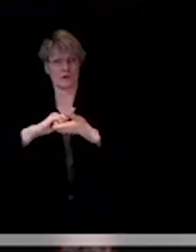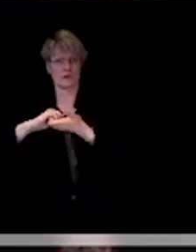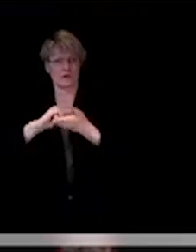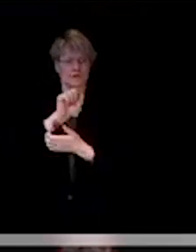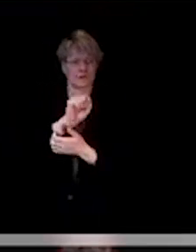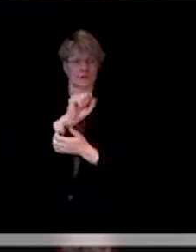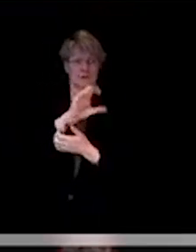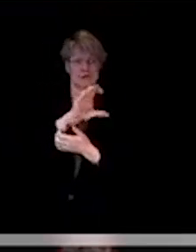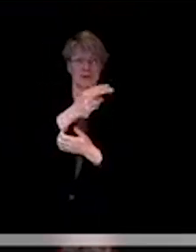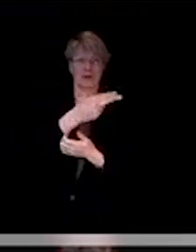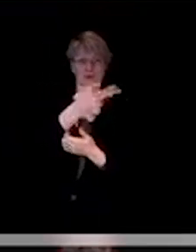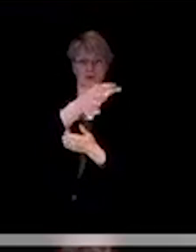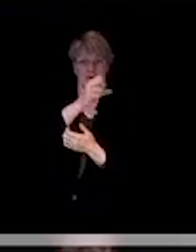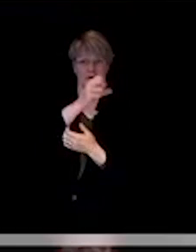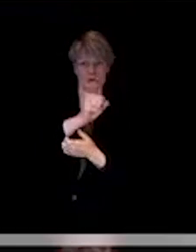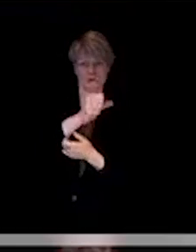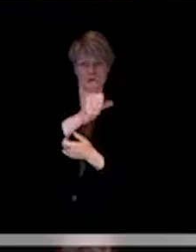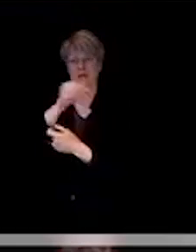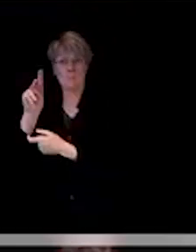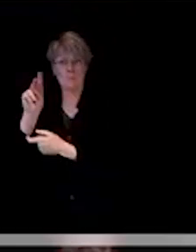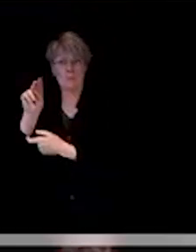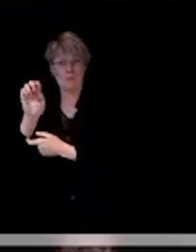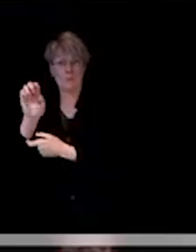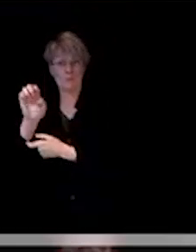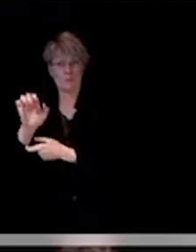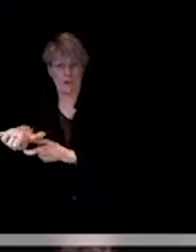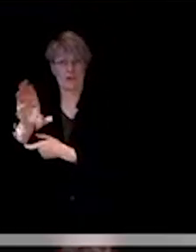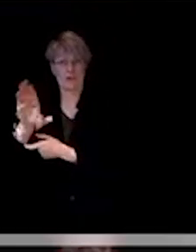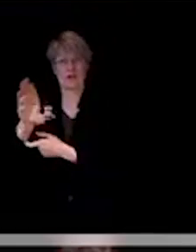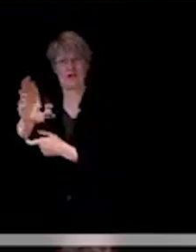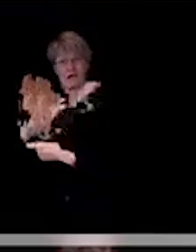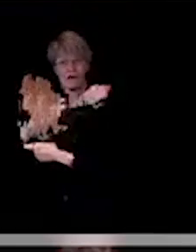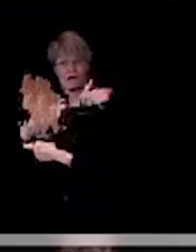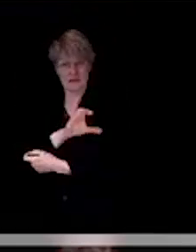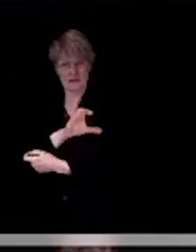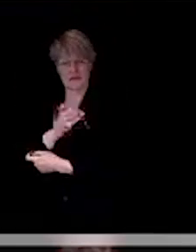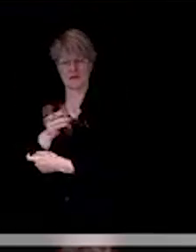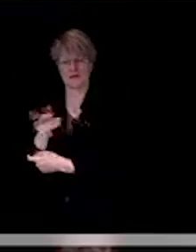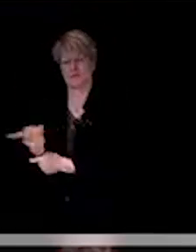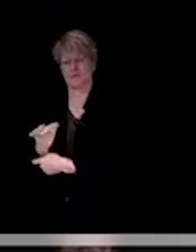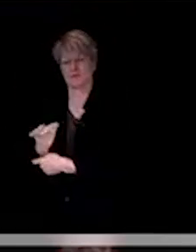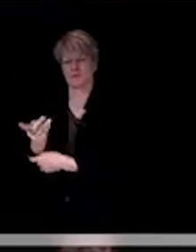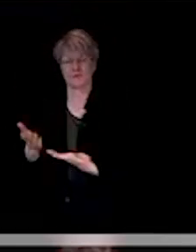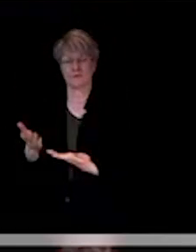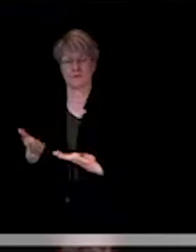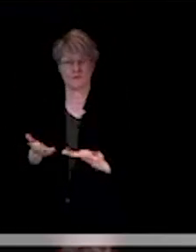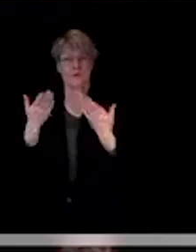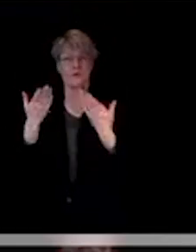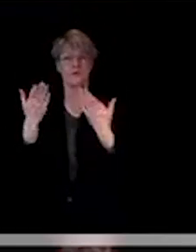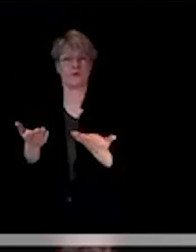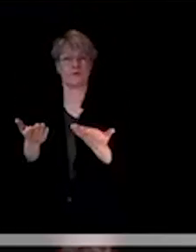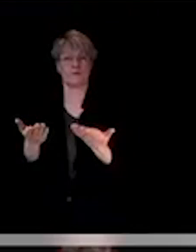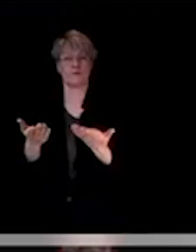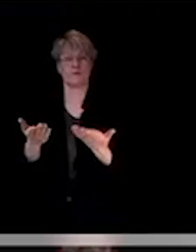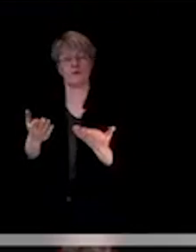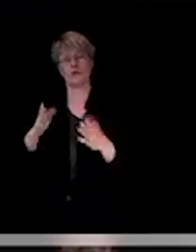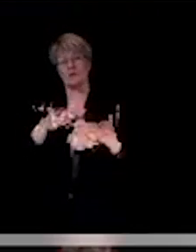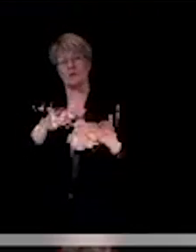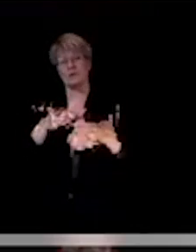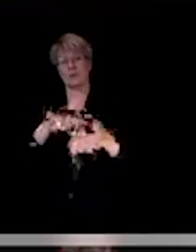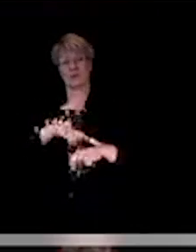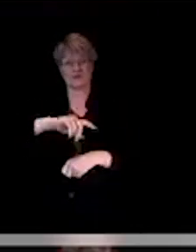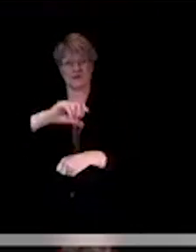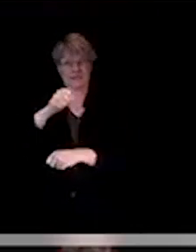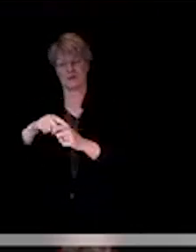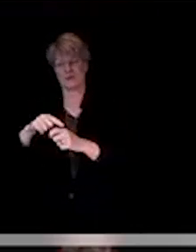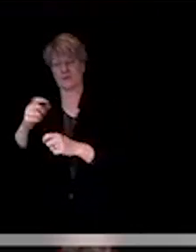Bernie Health Clinic in Eastern Shasta County. We're offering that tomorrow from 10 to 12, and then we're also offering it at our